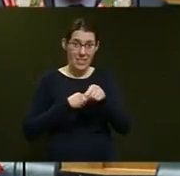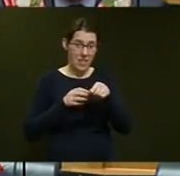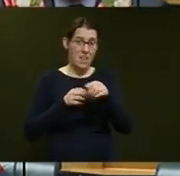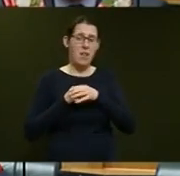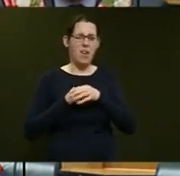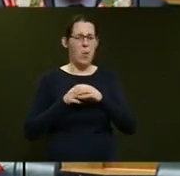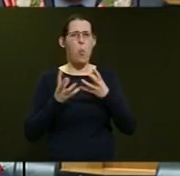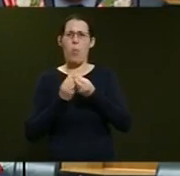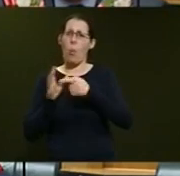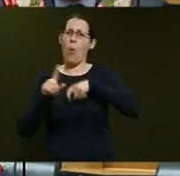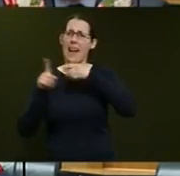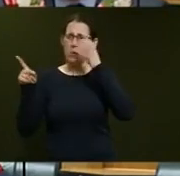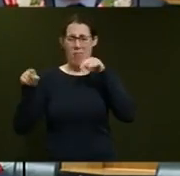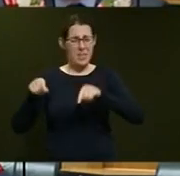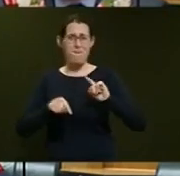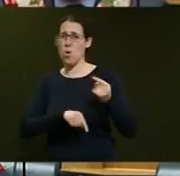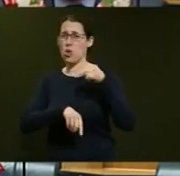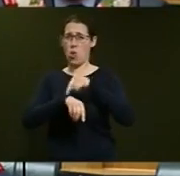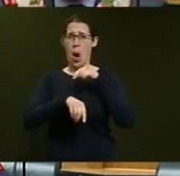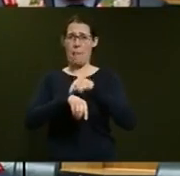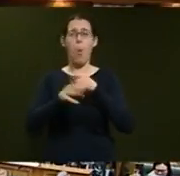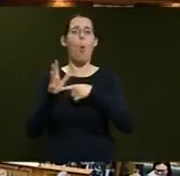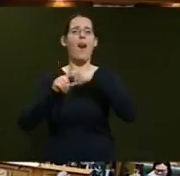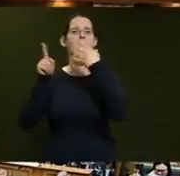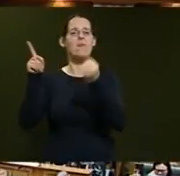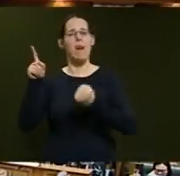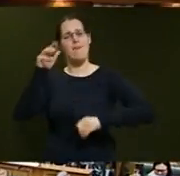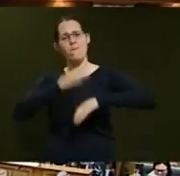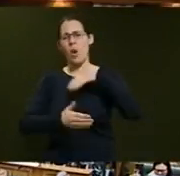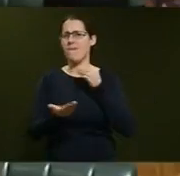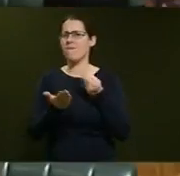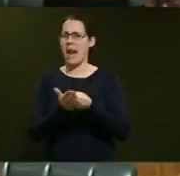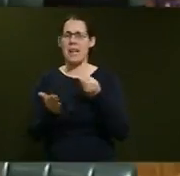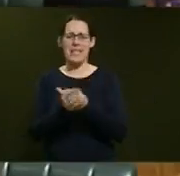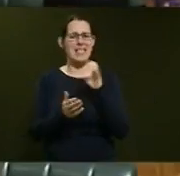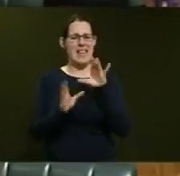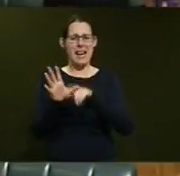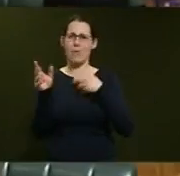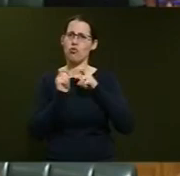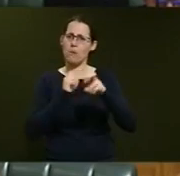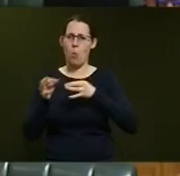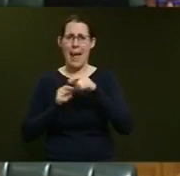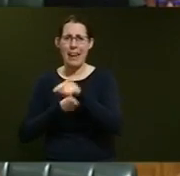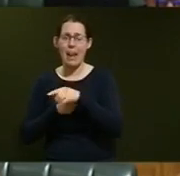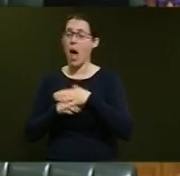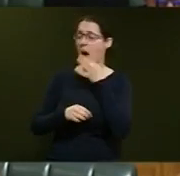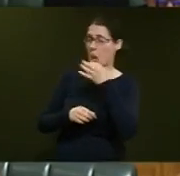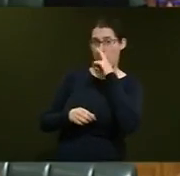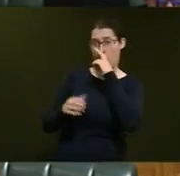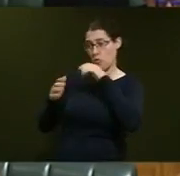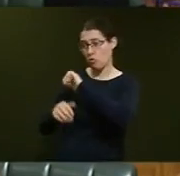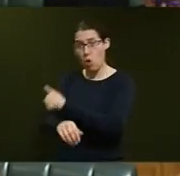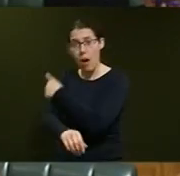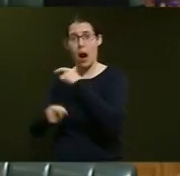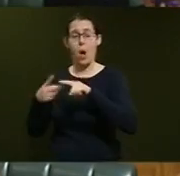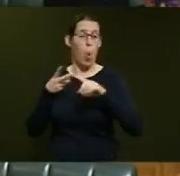fully funded 10-year transport plan for Auckland. Why should people in Tauranga and Ōtaki pay 12